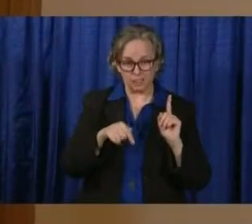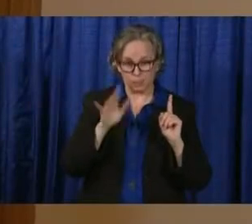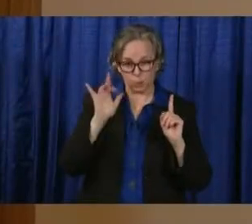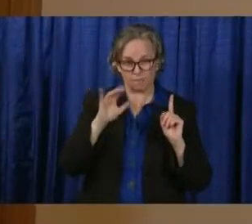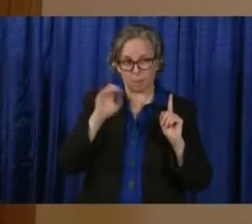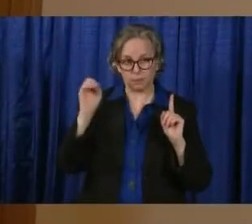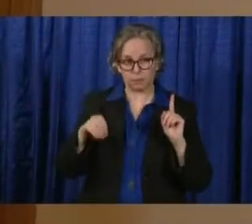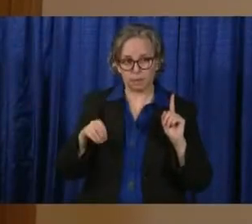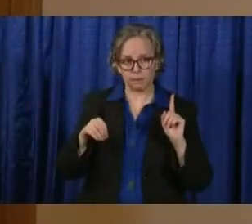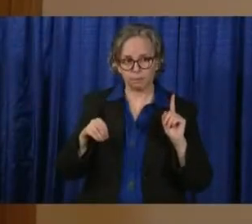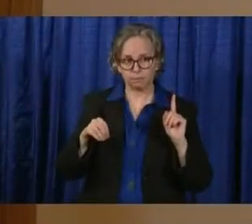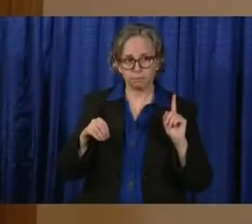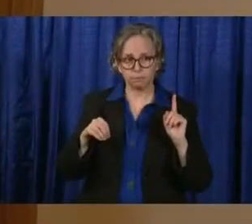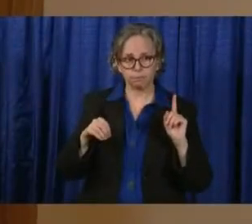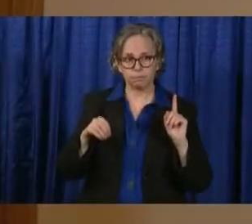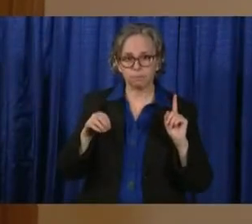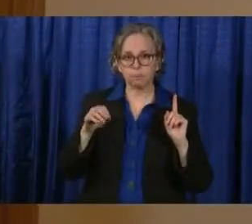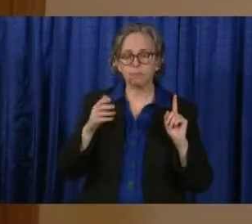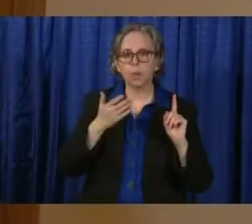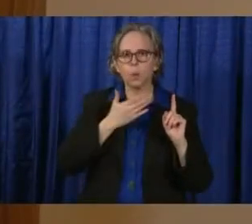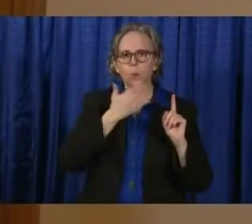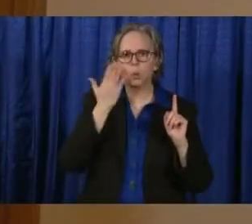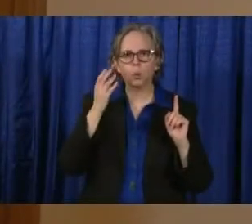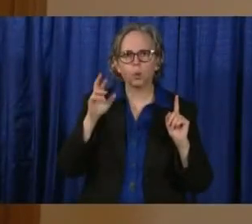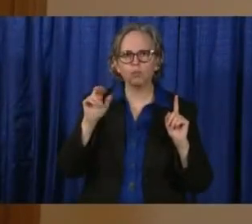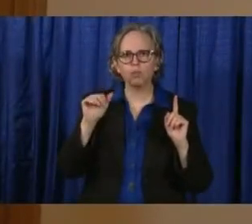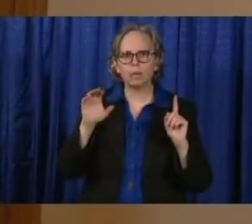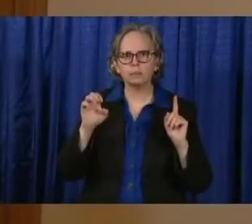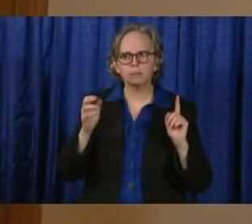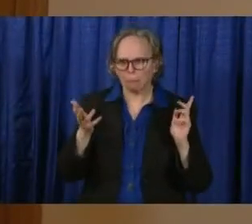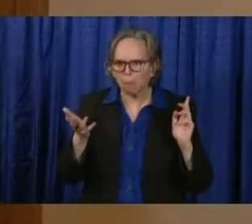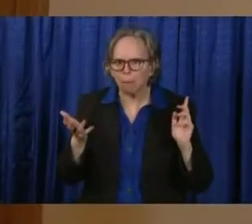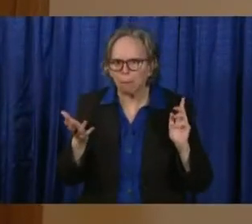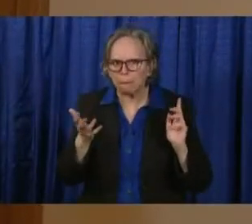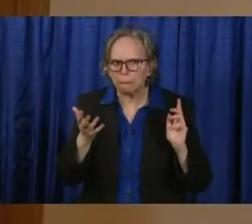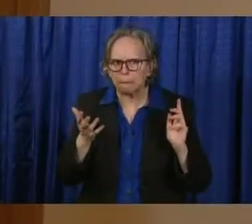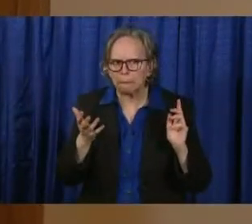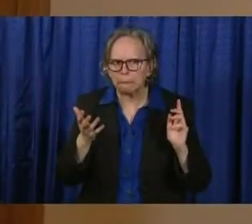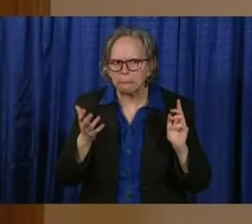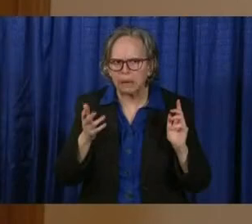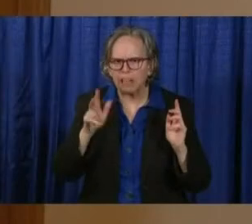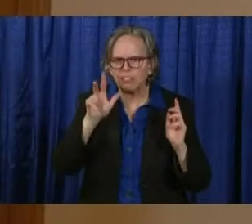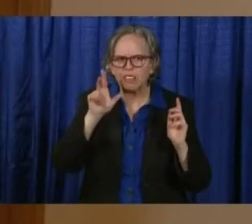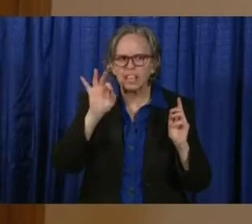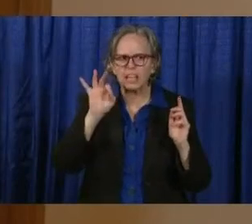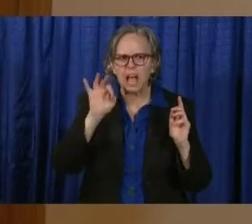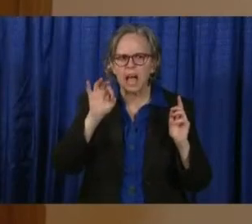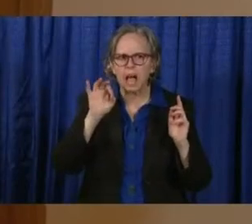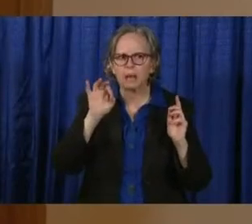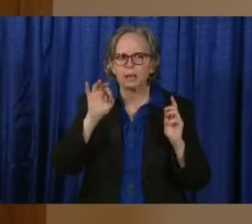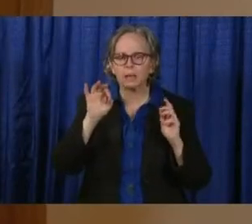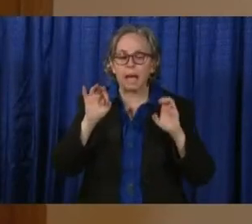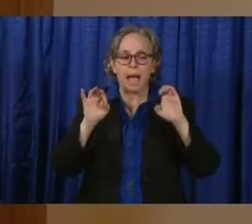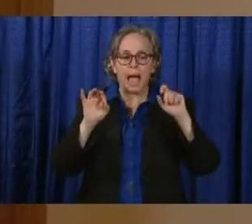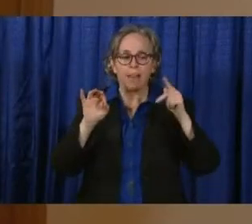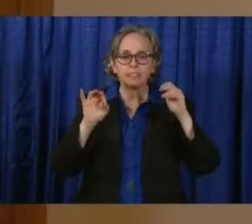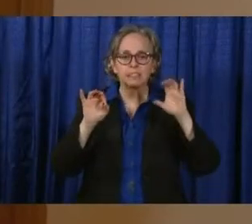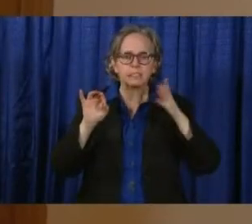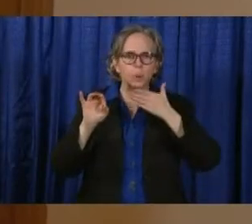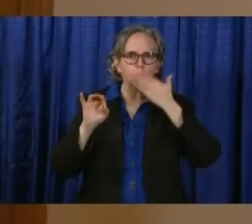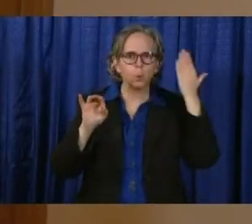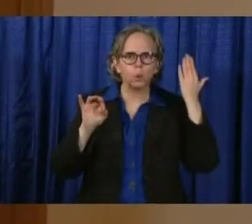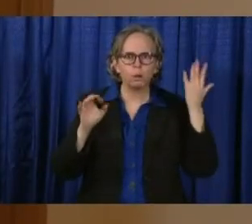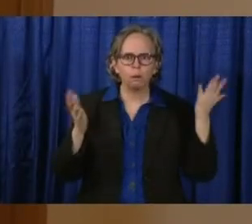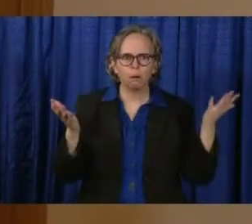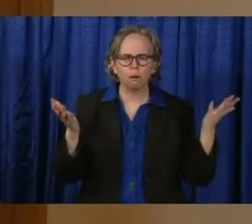race noted. A full 39% do not have ethnicity. Many times